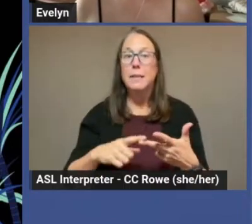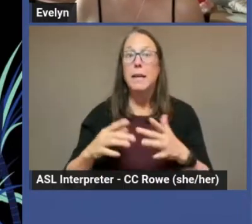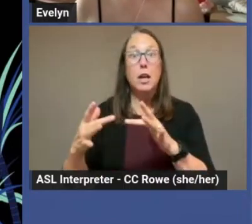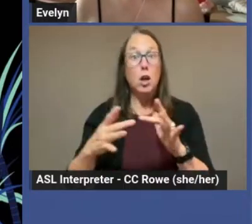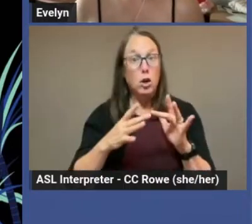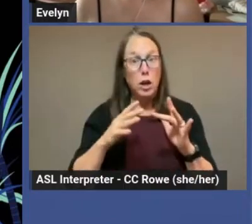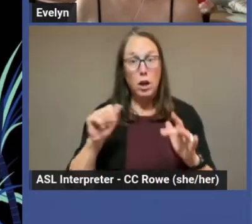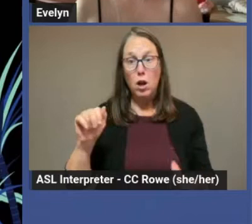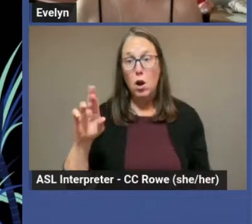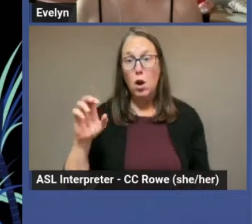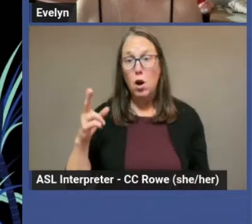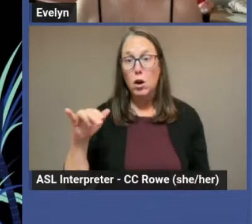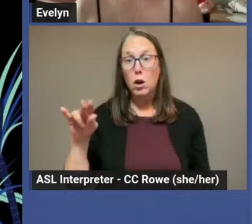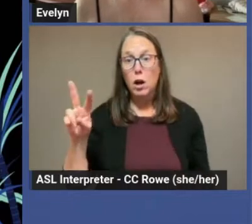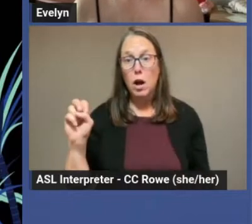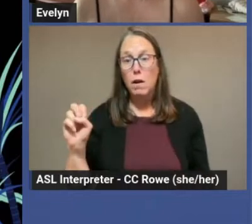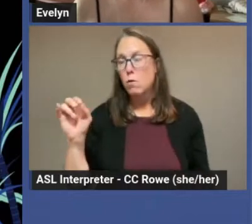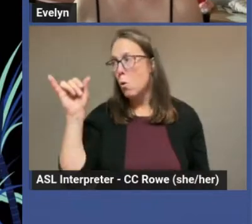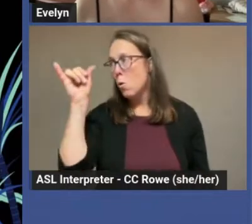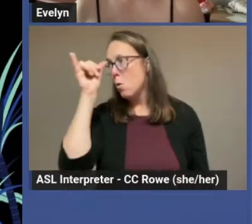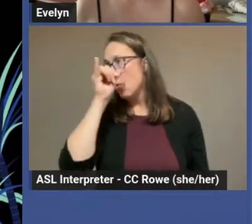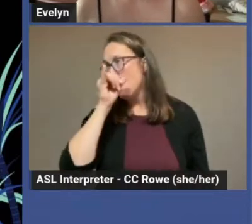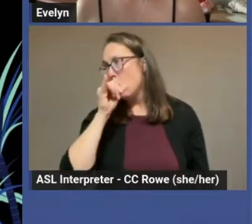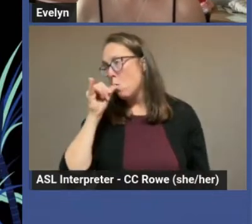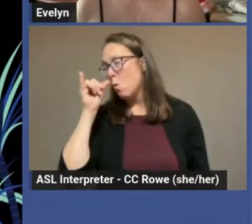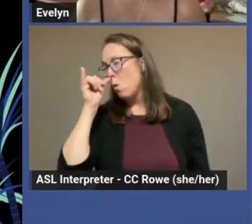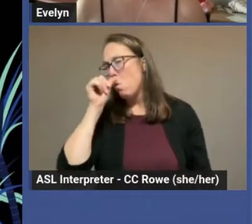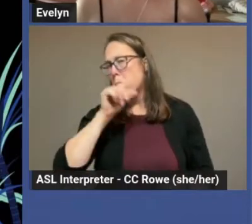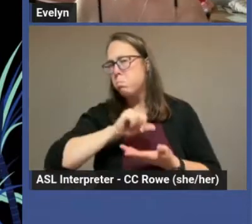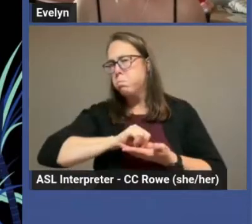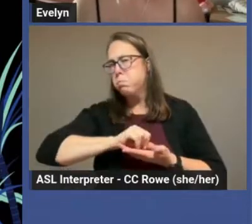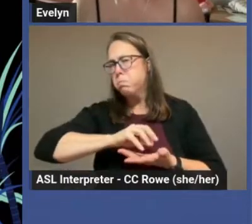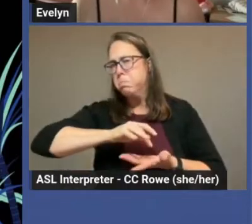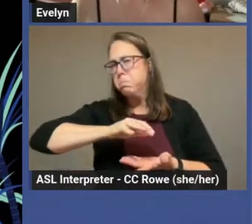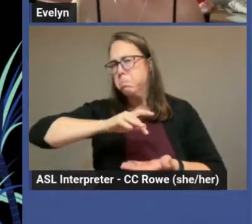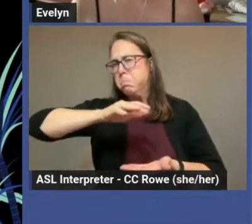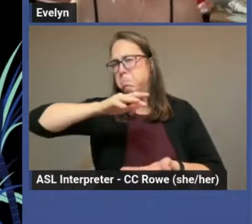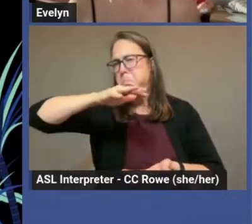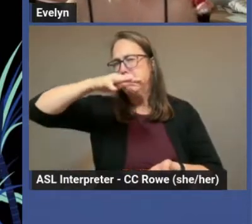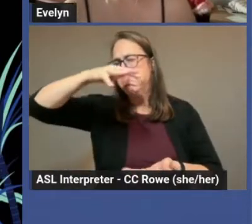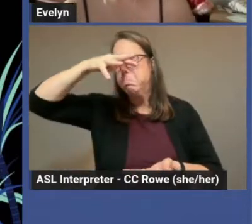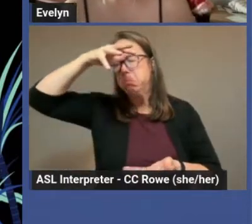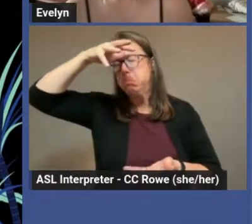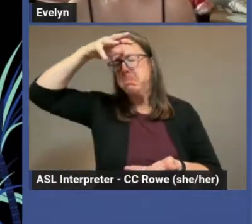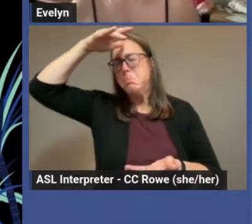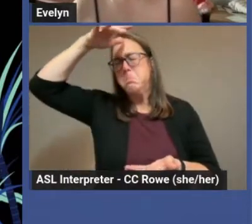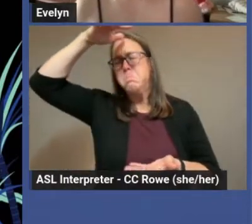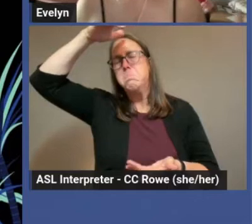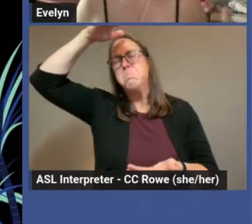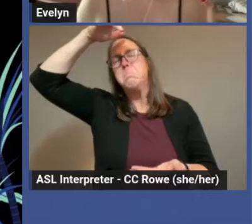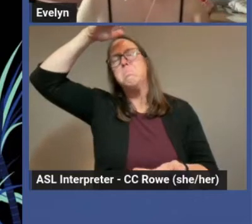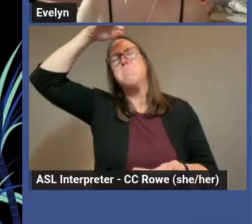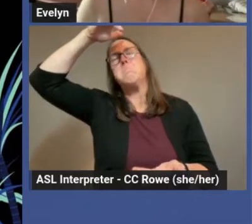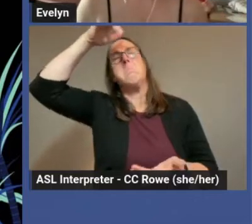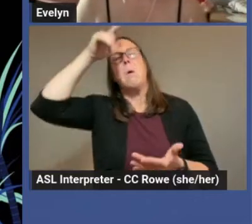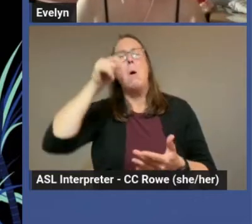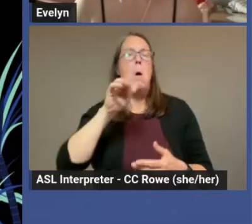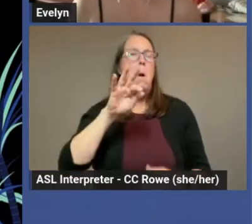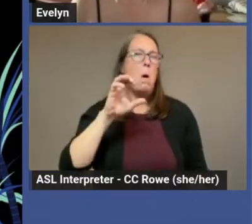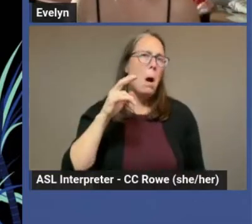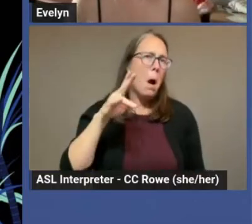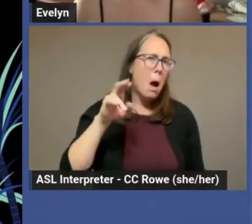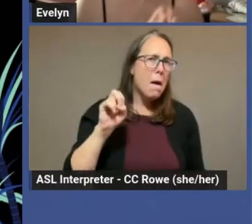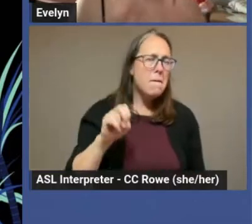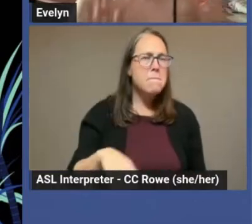is an incredible wealth of archives, films, books,